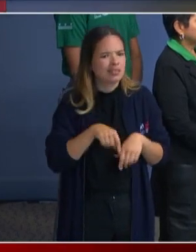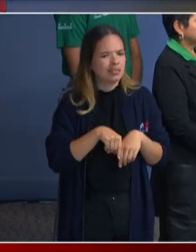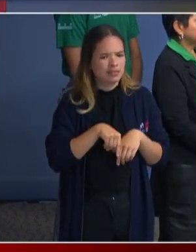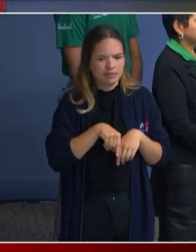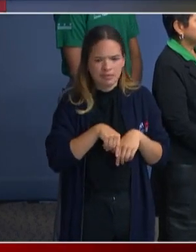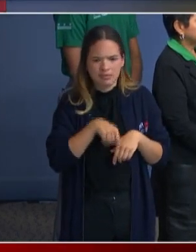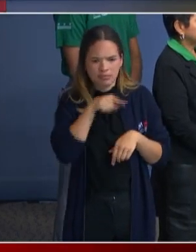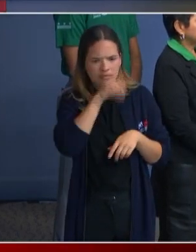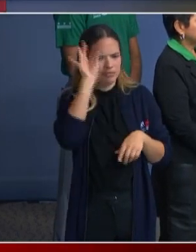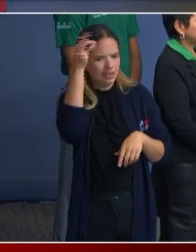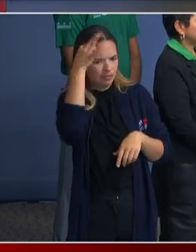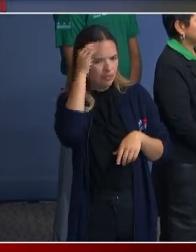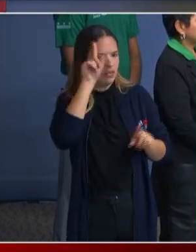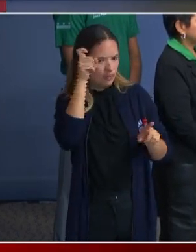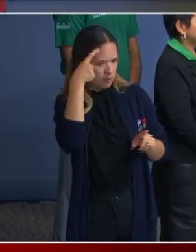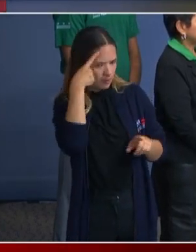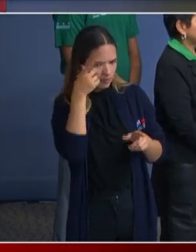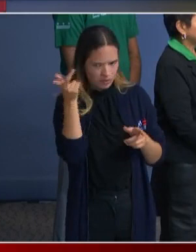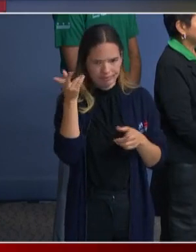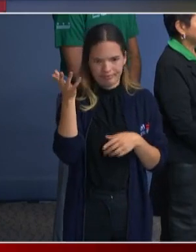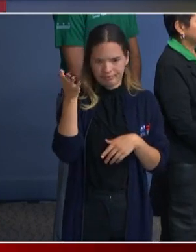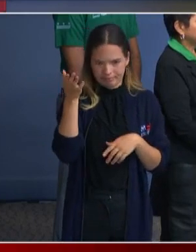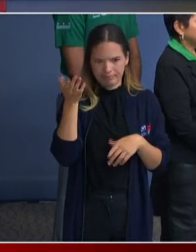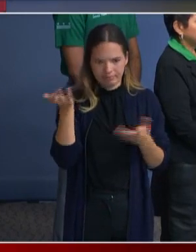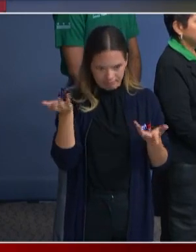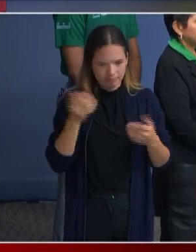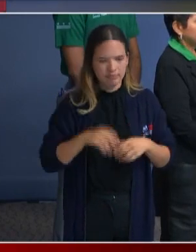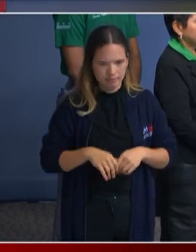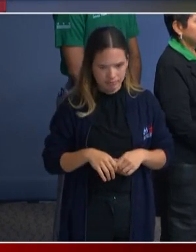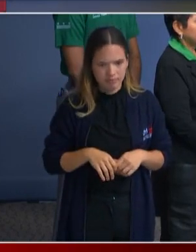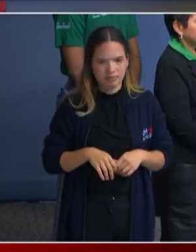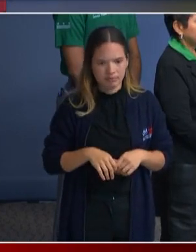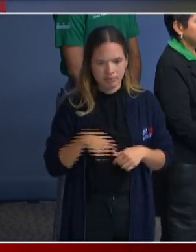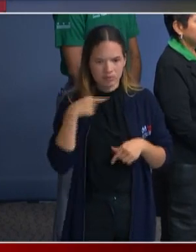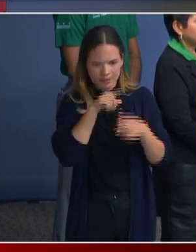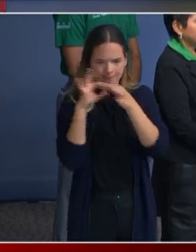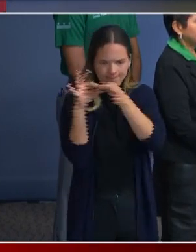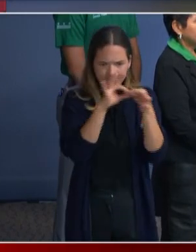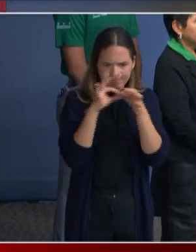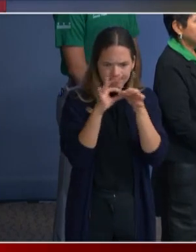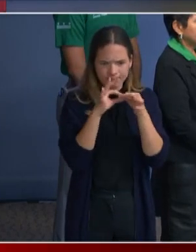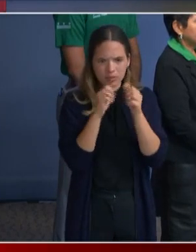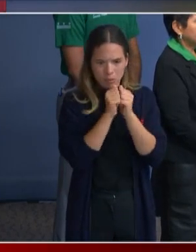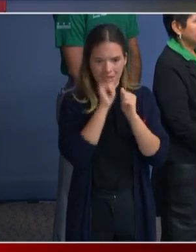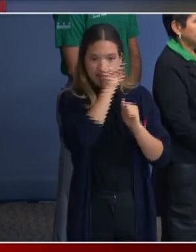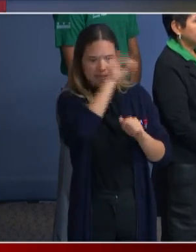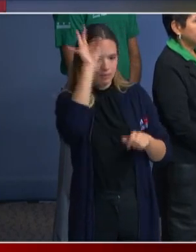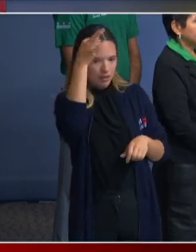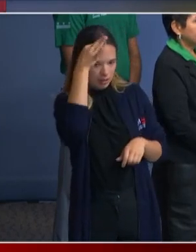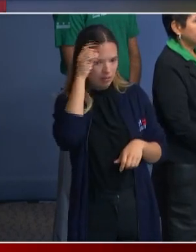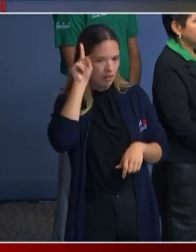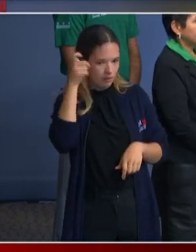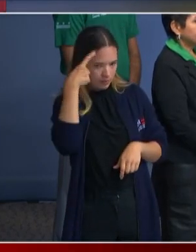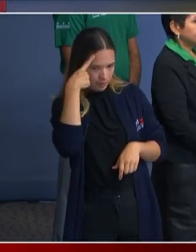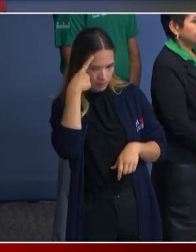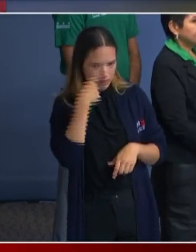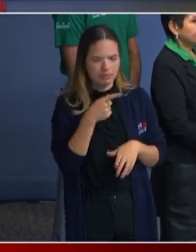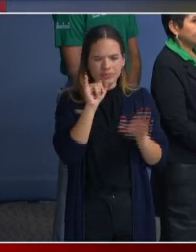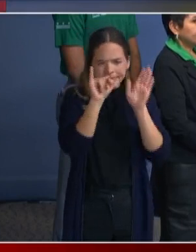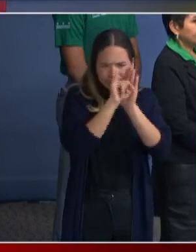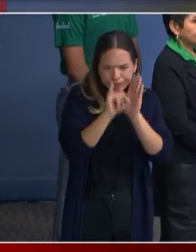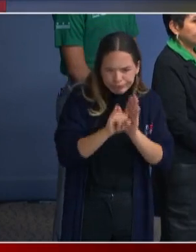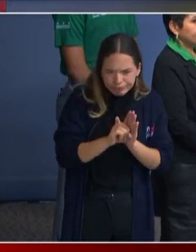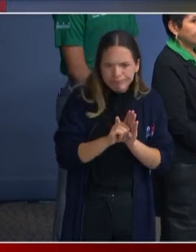including our coordination with the federal government to identify a